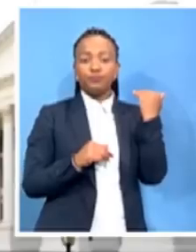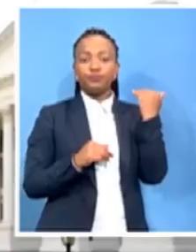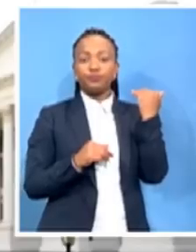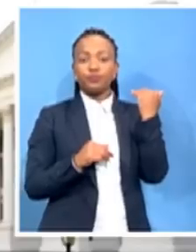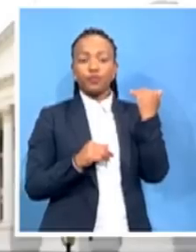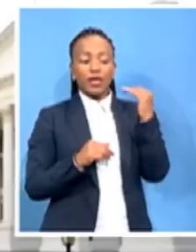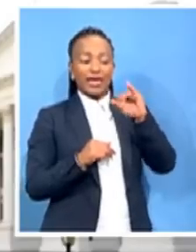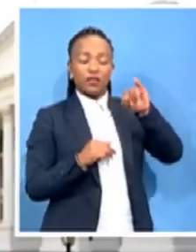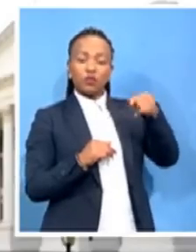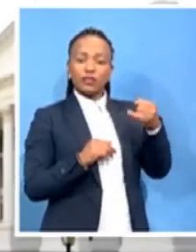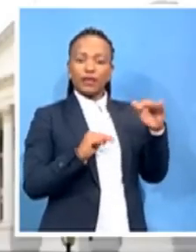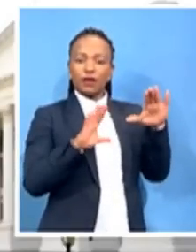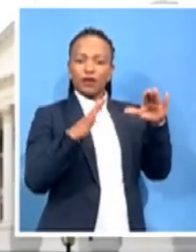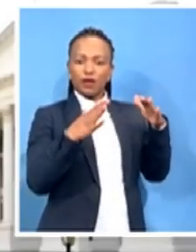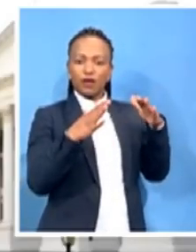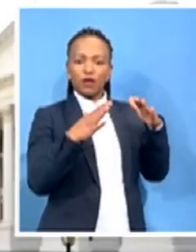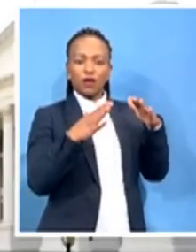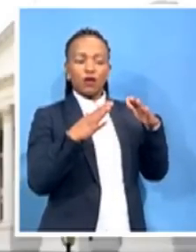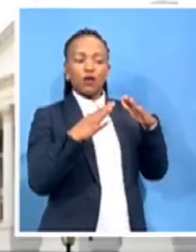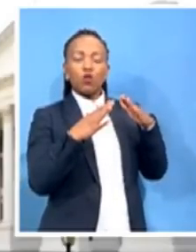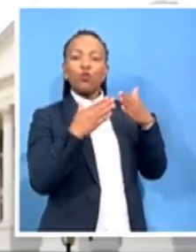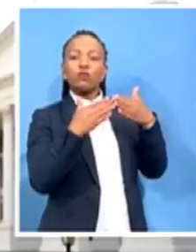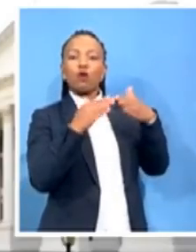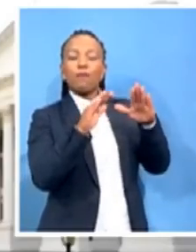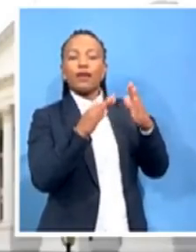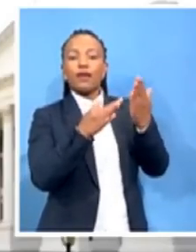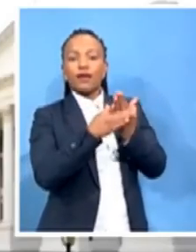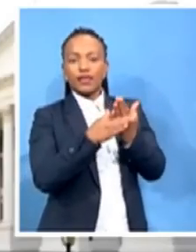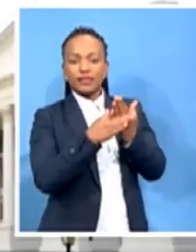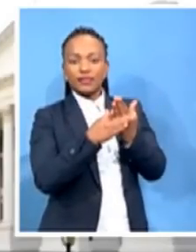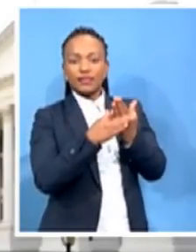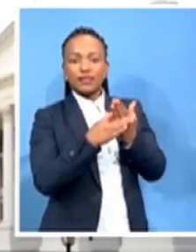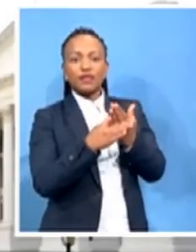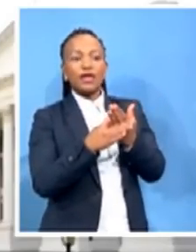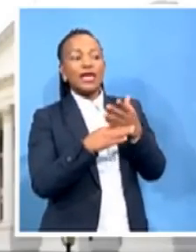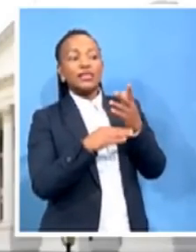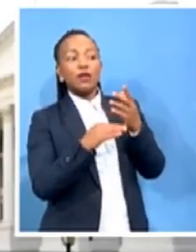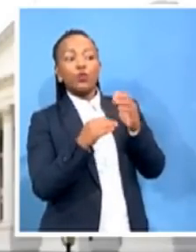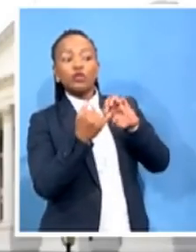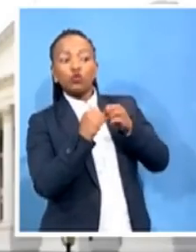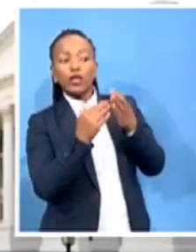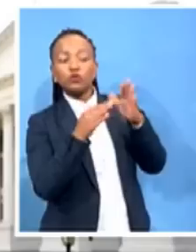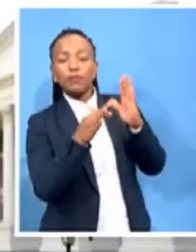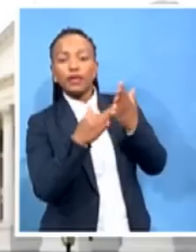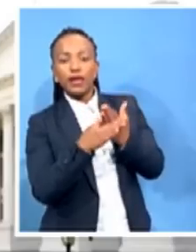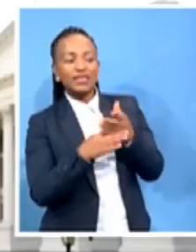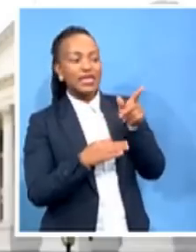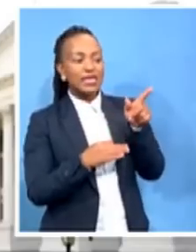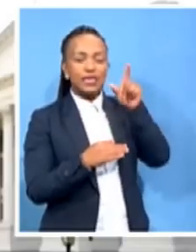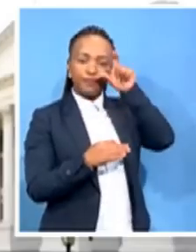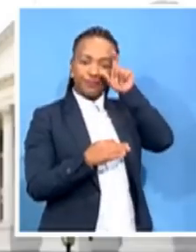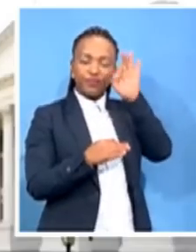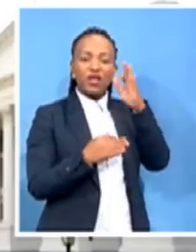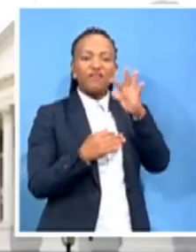case, he insulted the MK members as if he knows members of MK better than us,